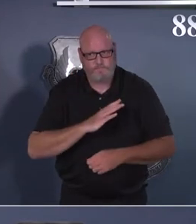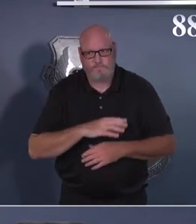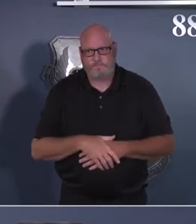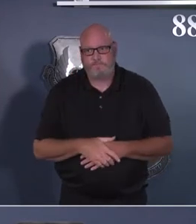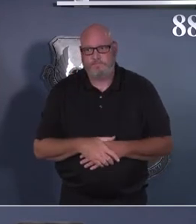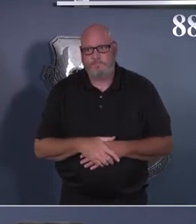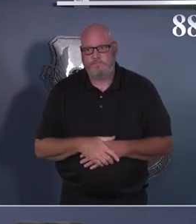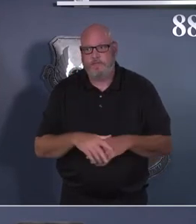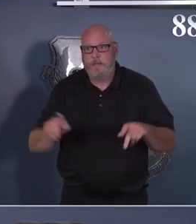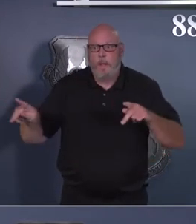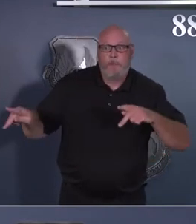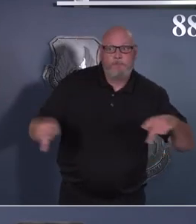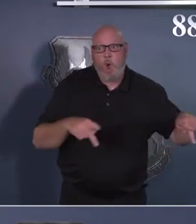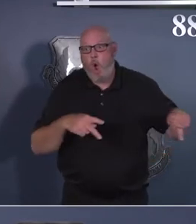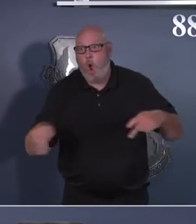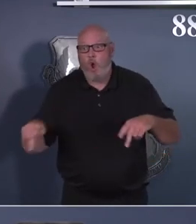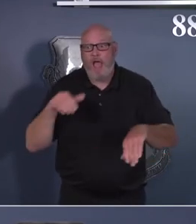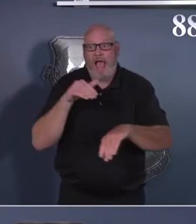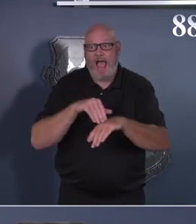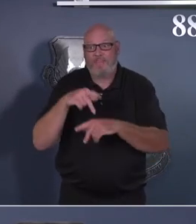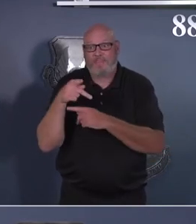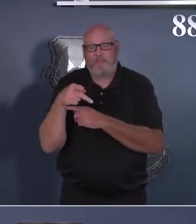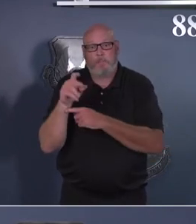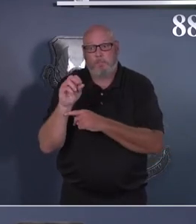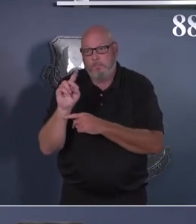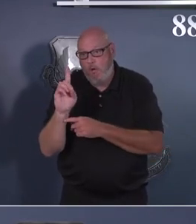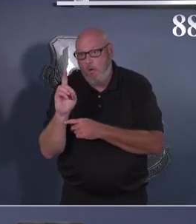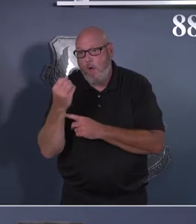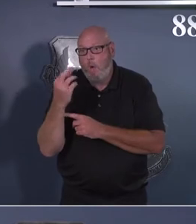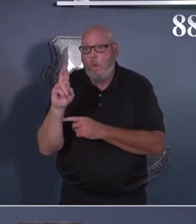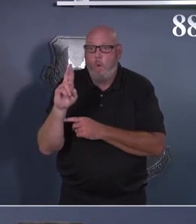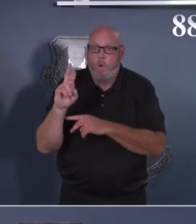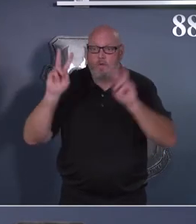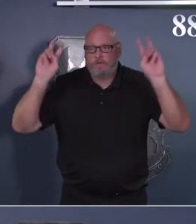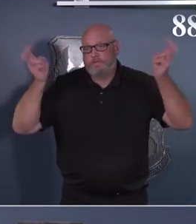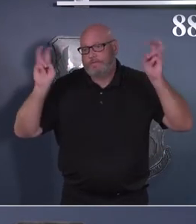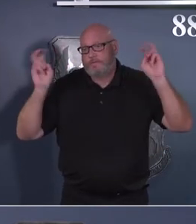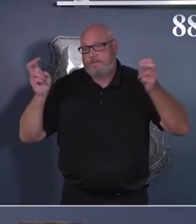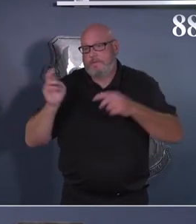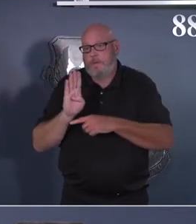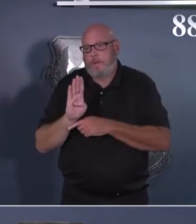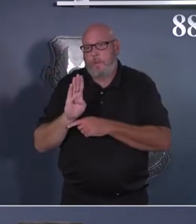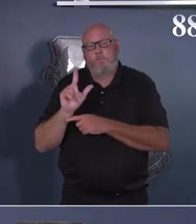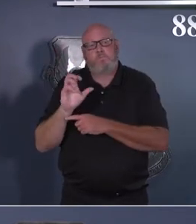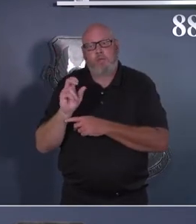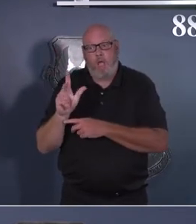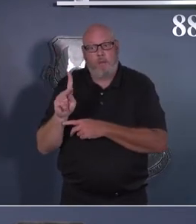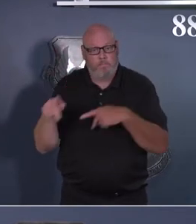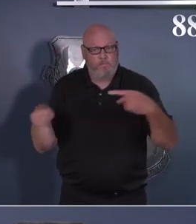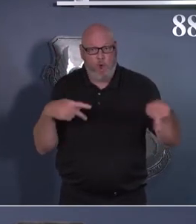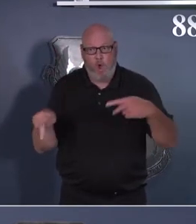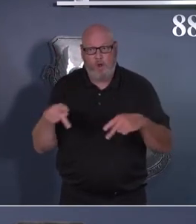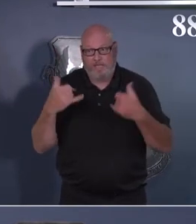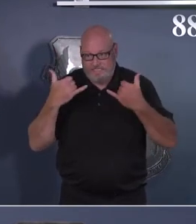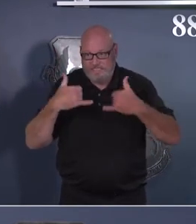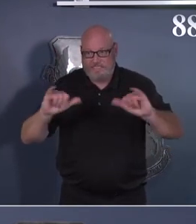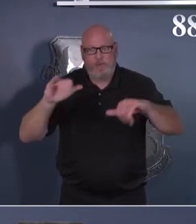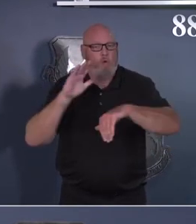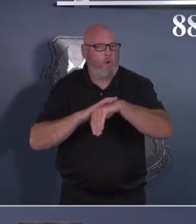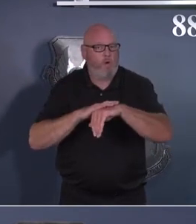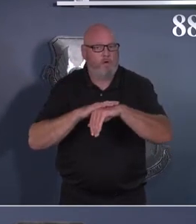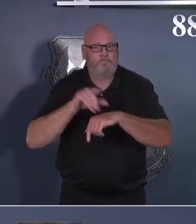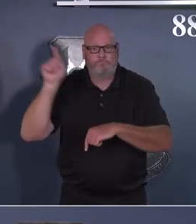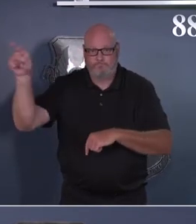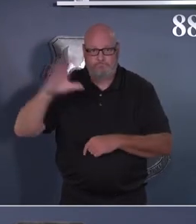call it, or officially the block party, is still on for Thursday, the 12th of August, from 5 to 7. So we ask that everyone come out and just